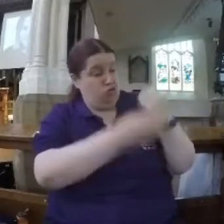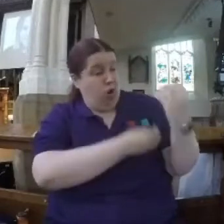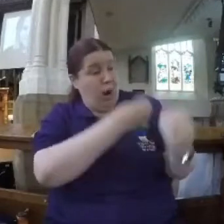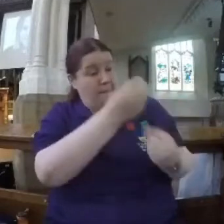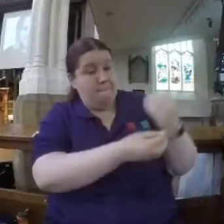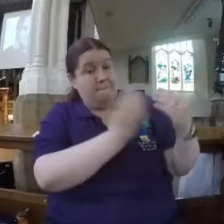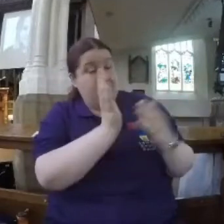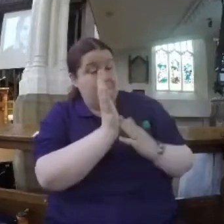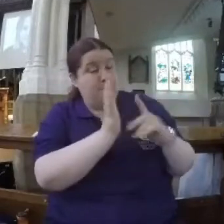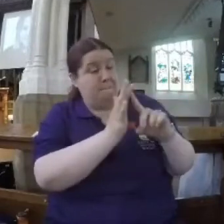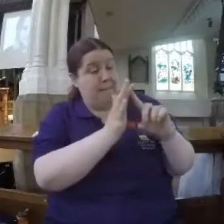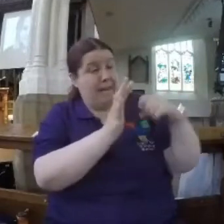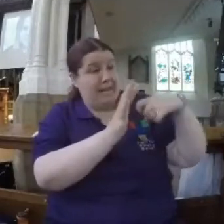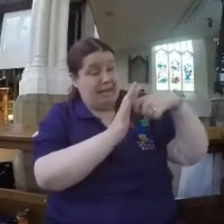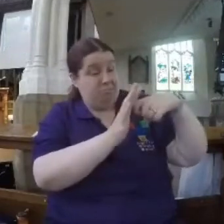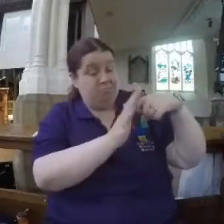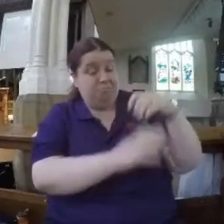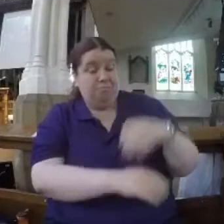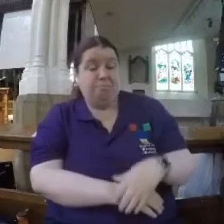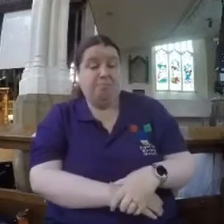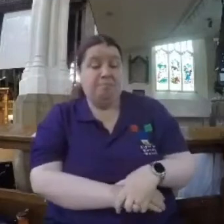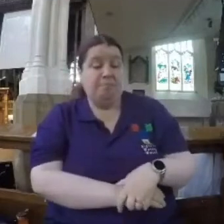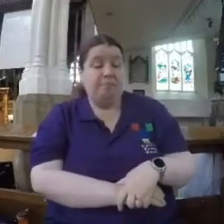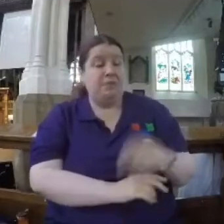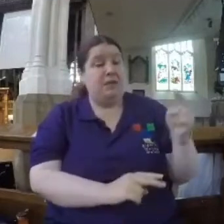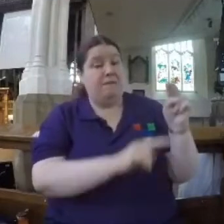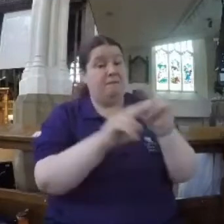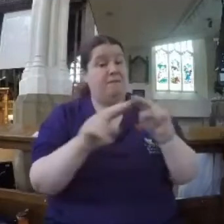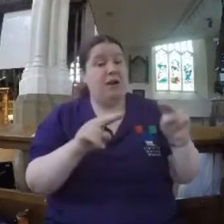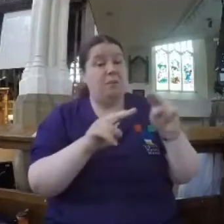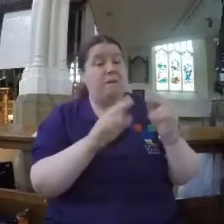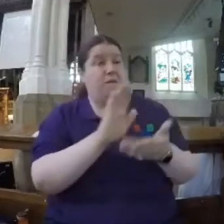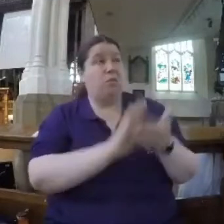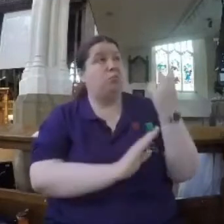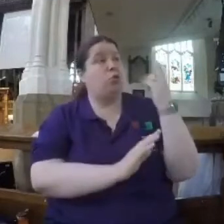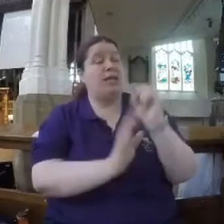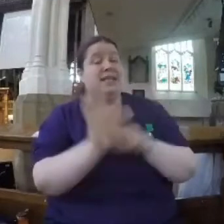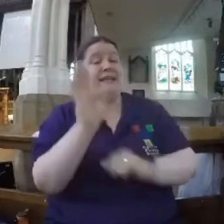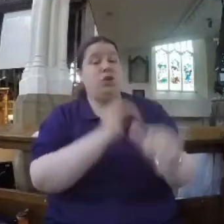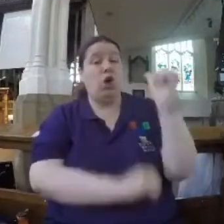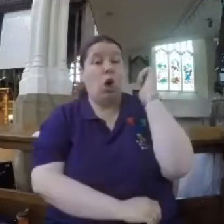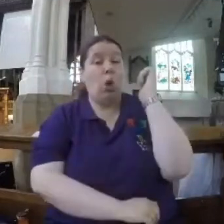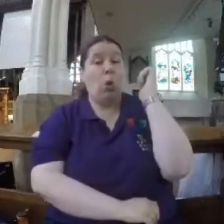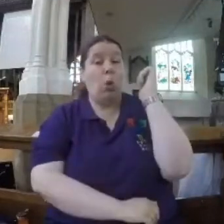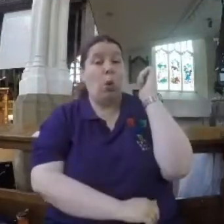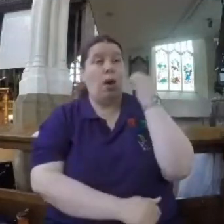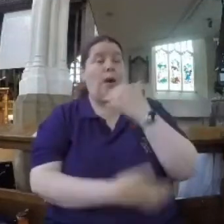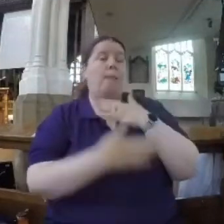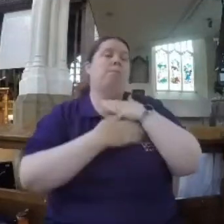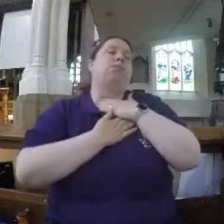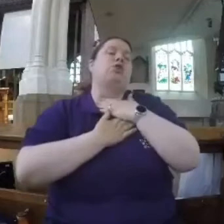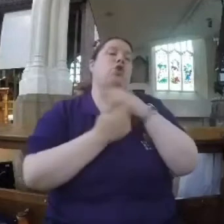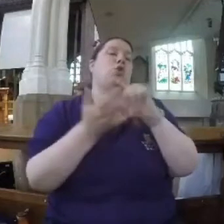Bible. Some of you might remember this film from 20 years ago, The Passion of the Christ. There was an